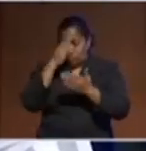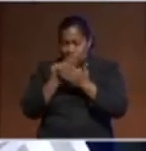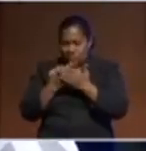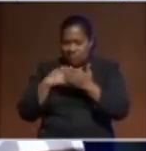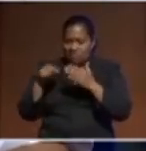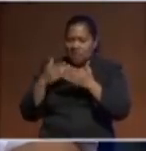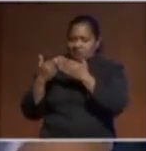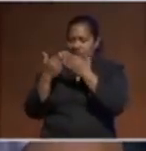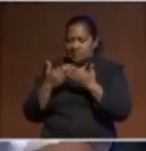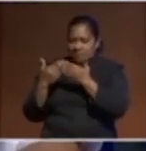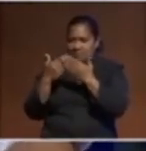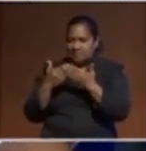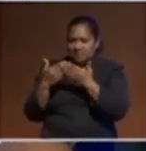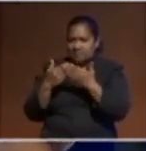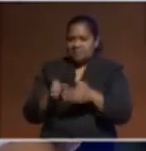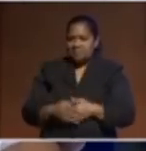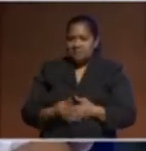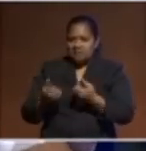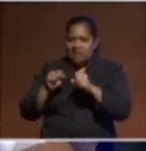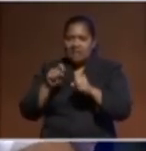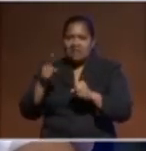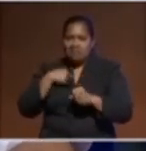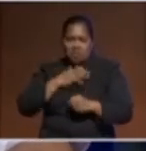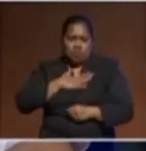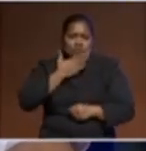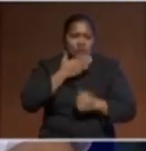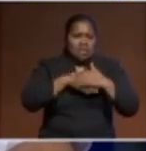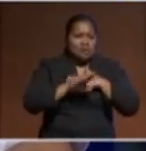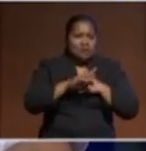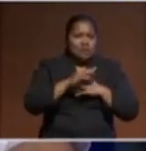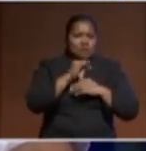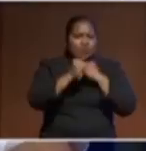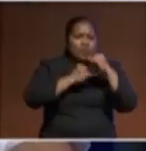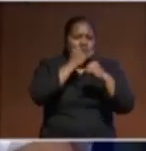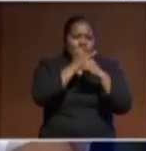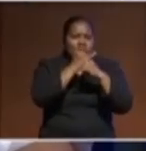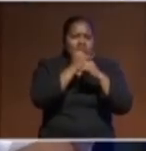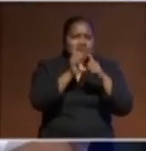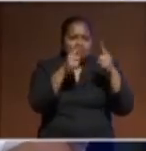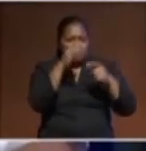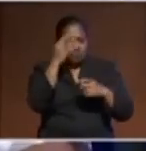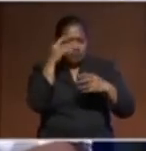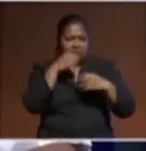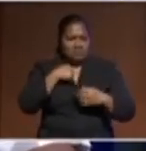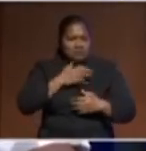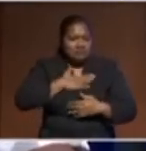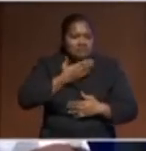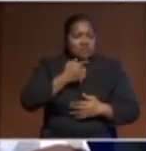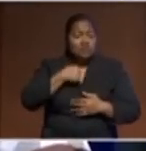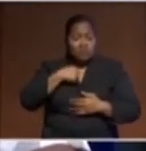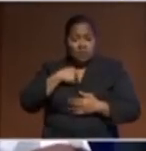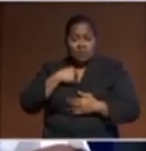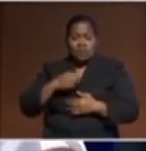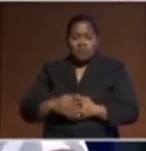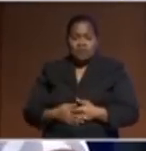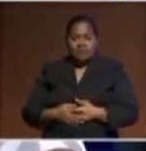science and got interested in international affairs. So I want to just pick out those two dates and